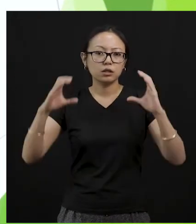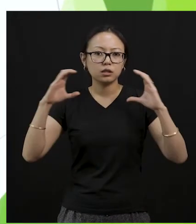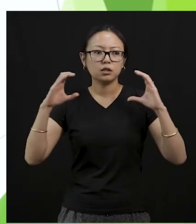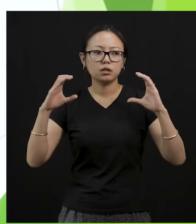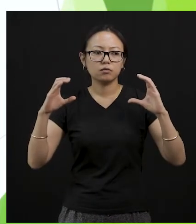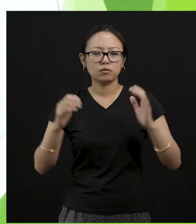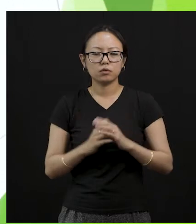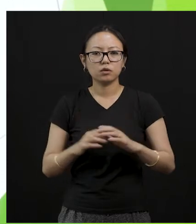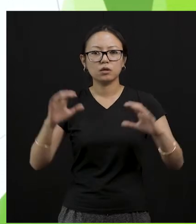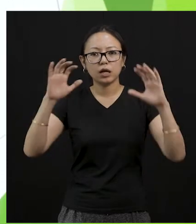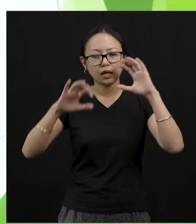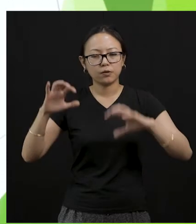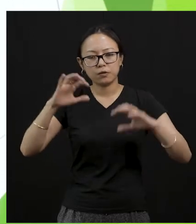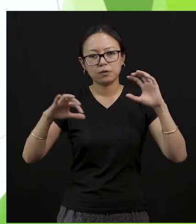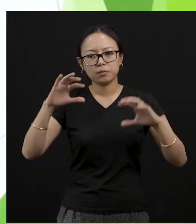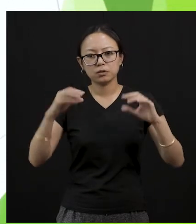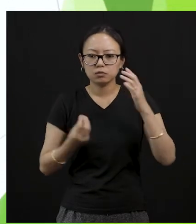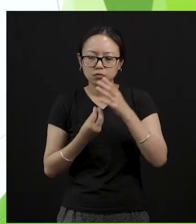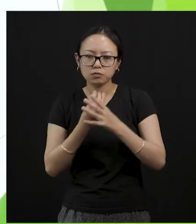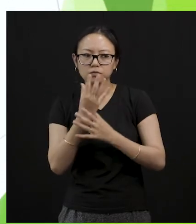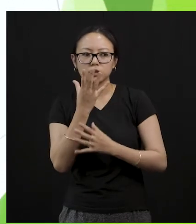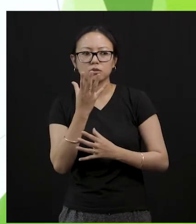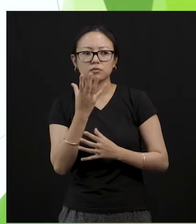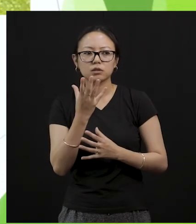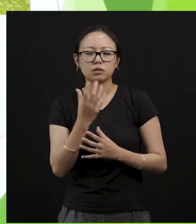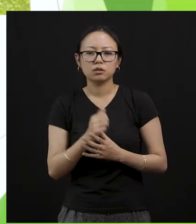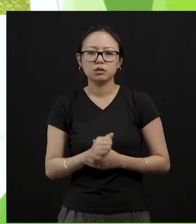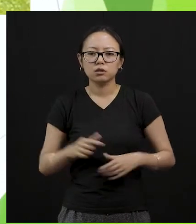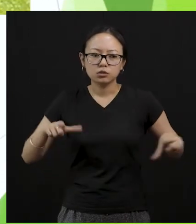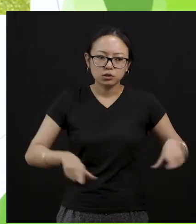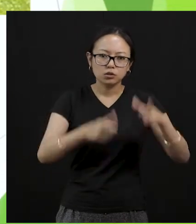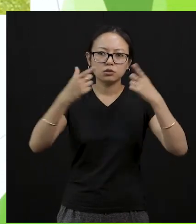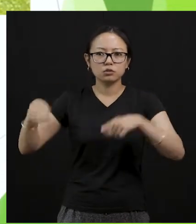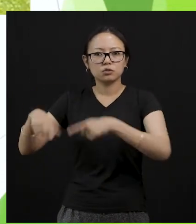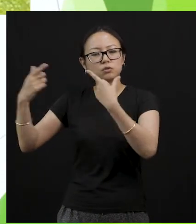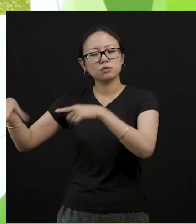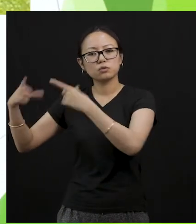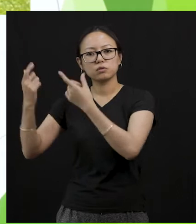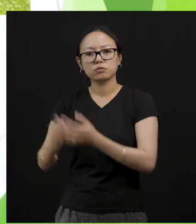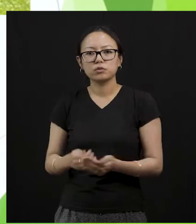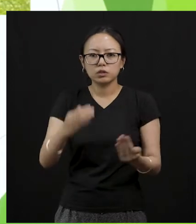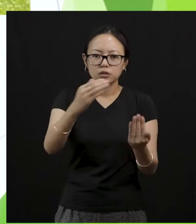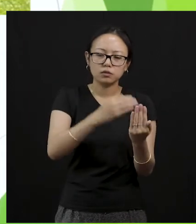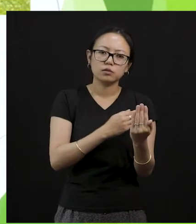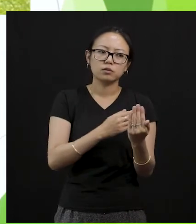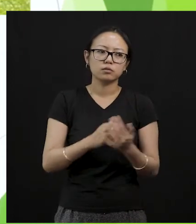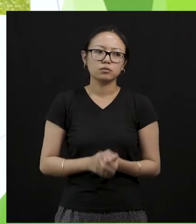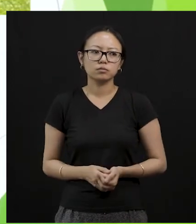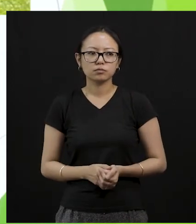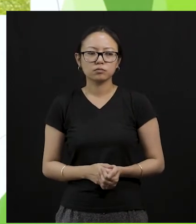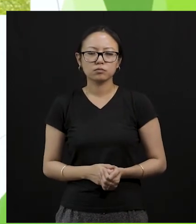Treasure and look after flowers. Treasure and look after the, you know, healthy,